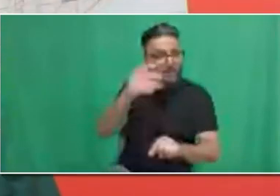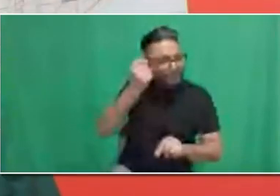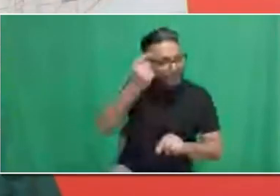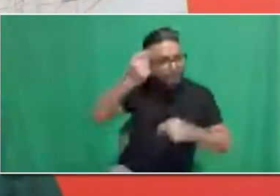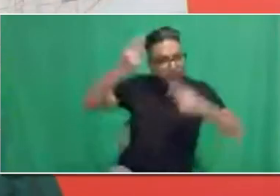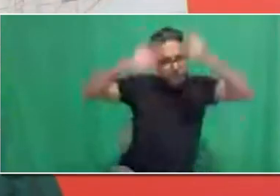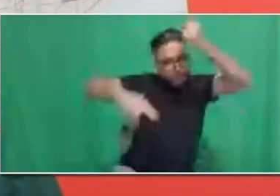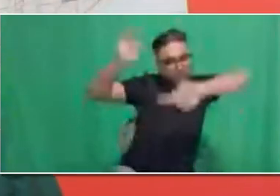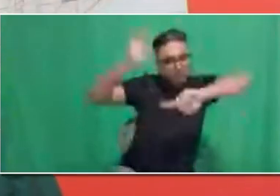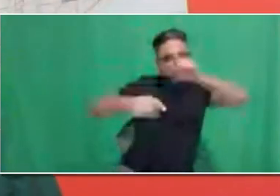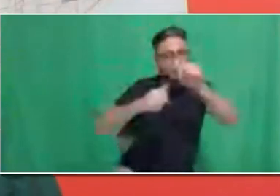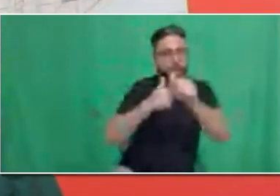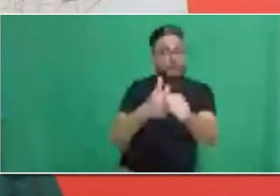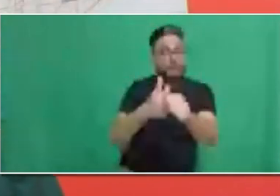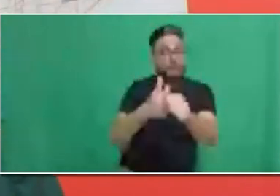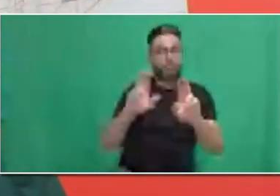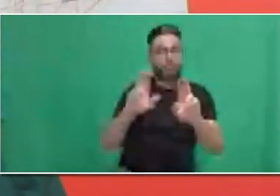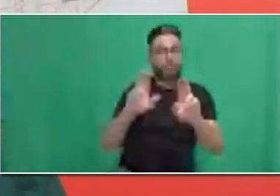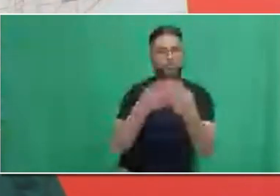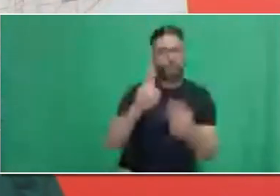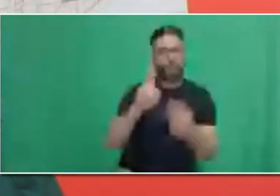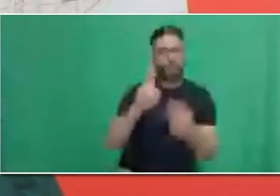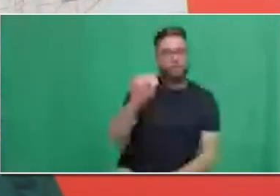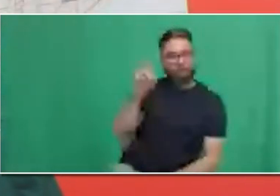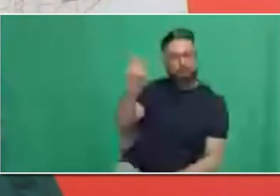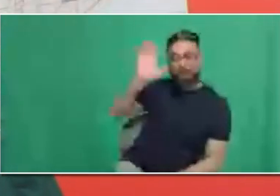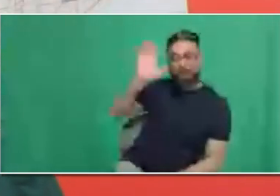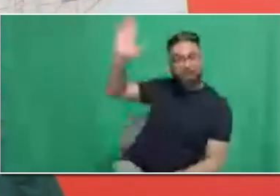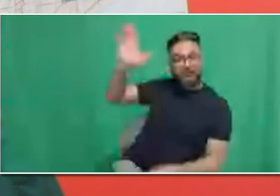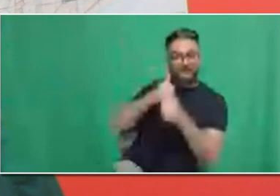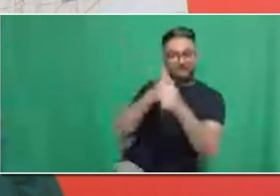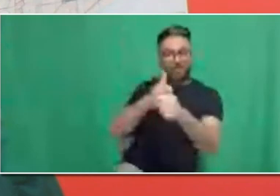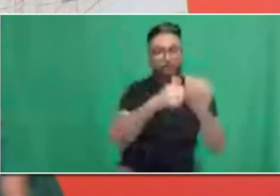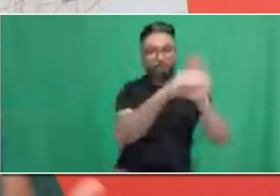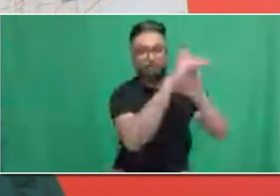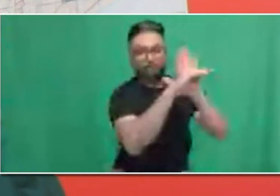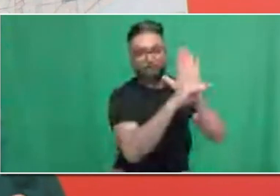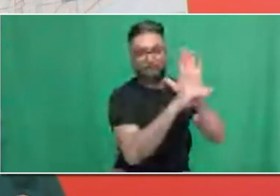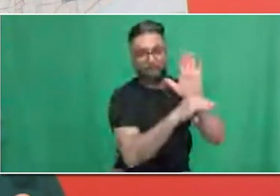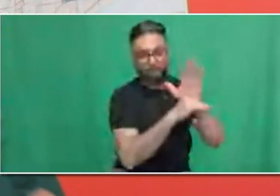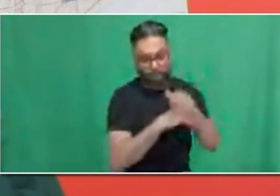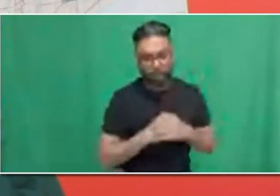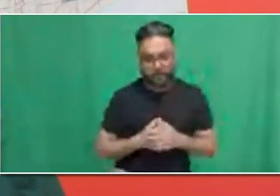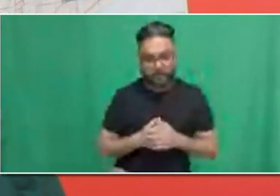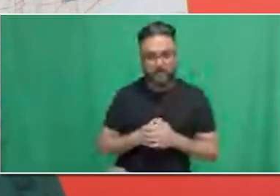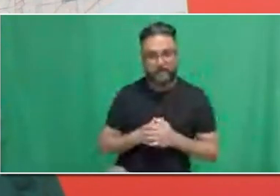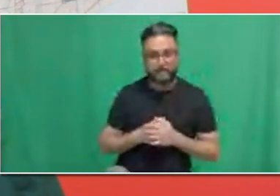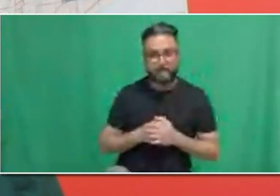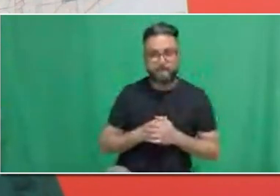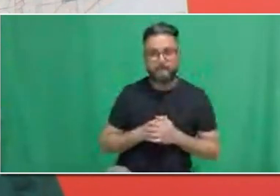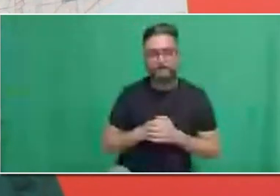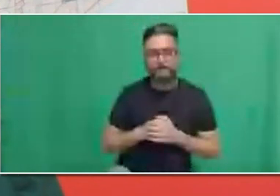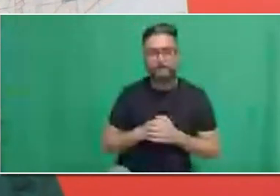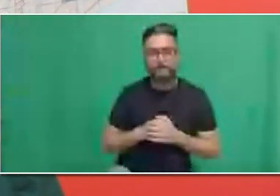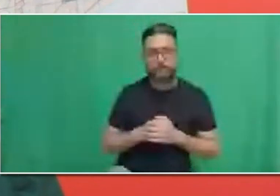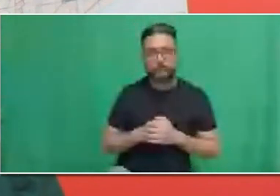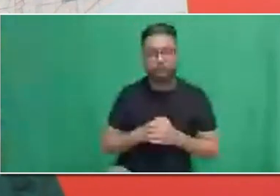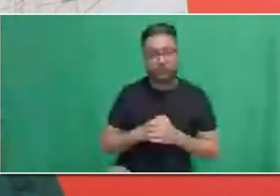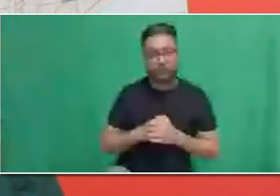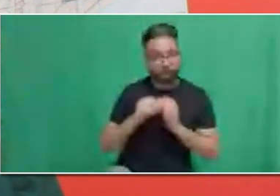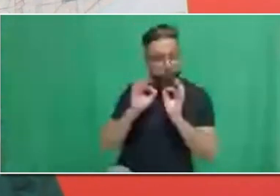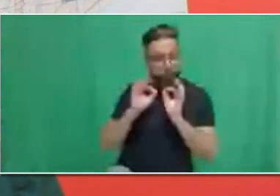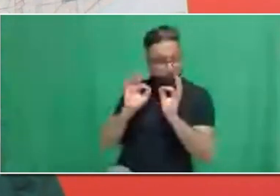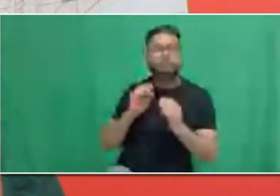Perfect. And just another sort of question in that vein. What is compensation like for positions at the TTC?